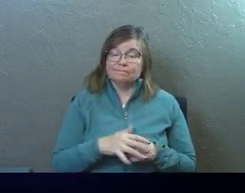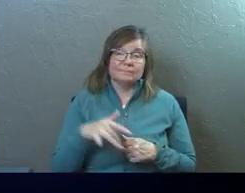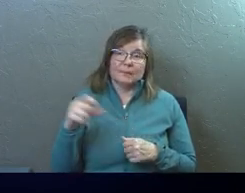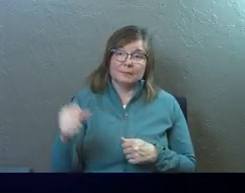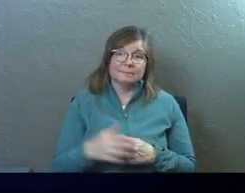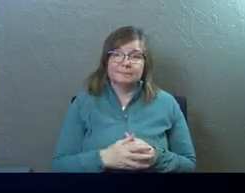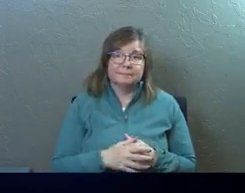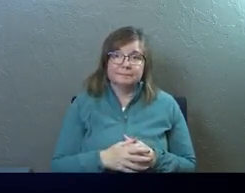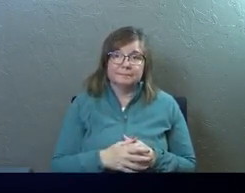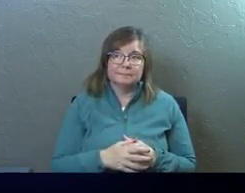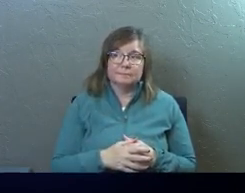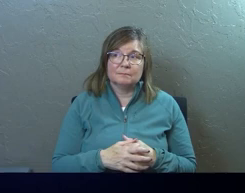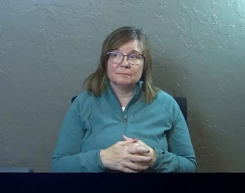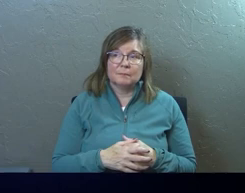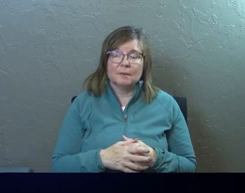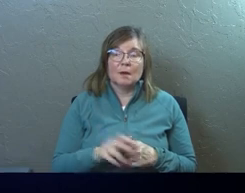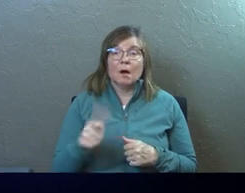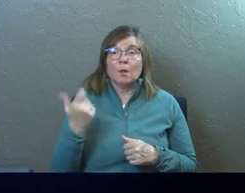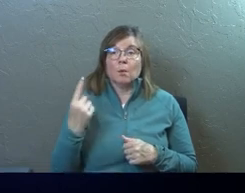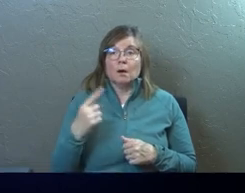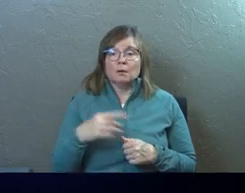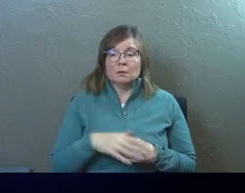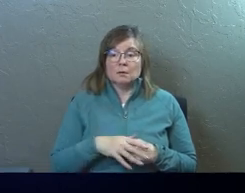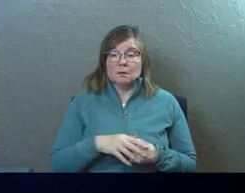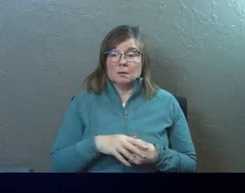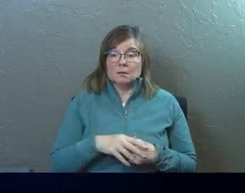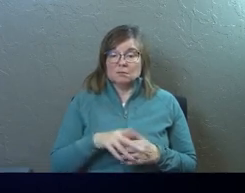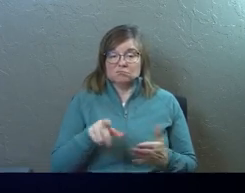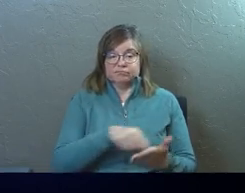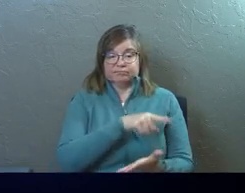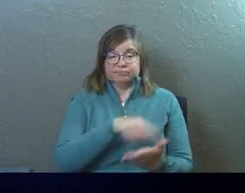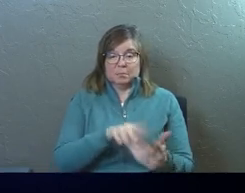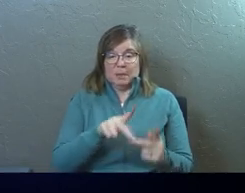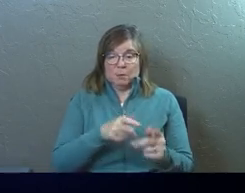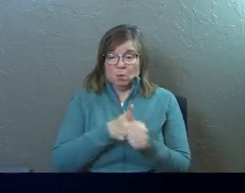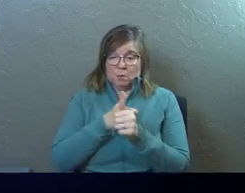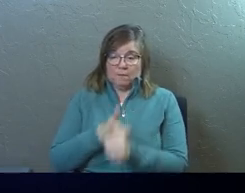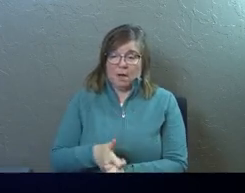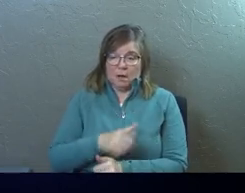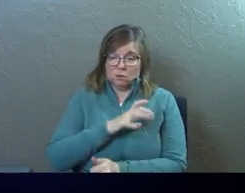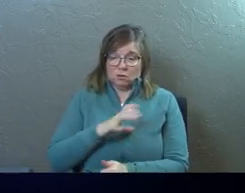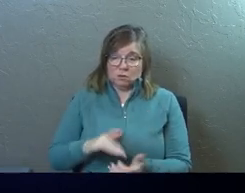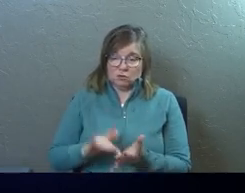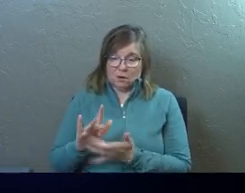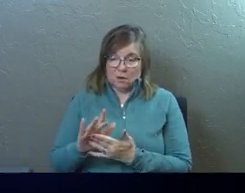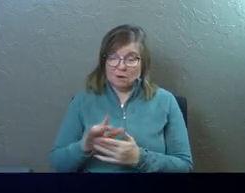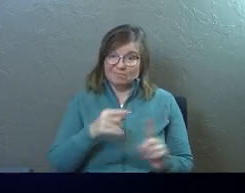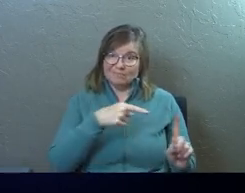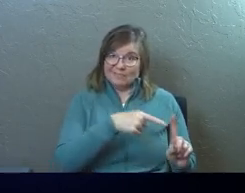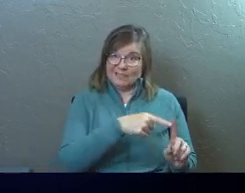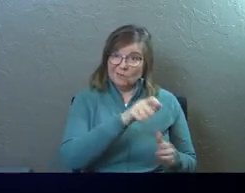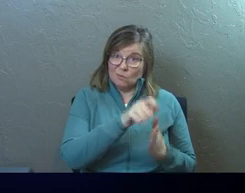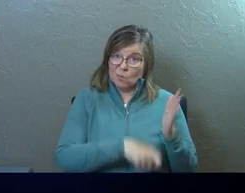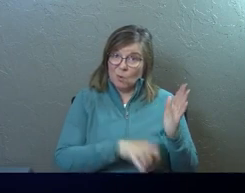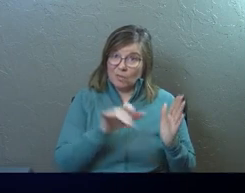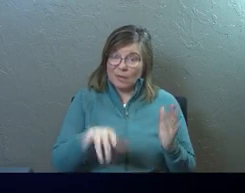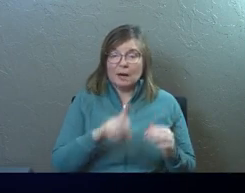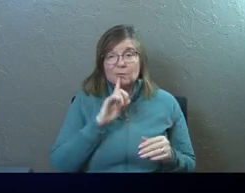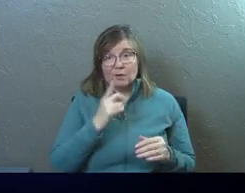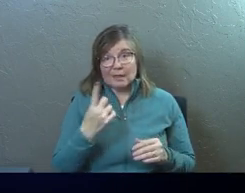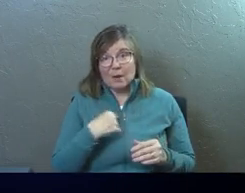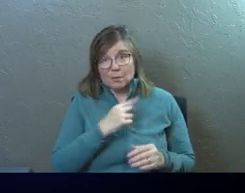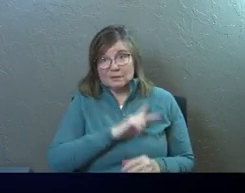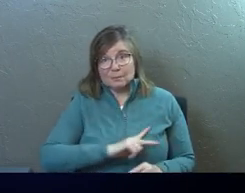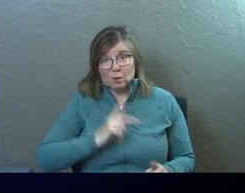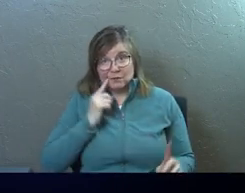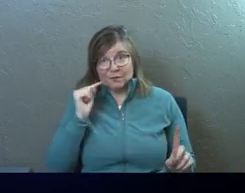Yeah. There is therefore no condemnation for those who are in Christ Jesus. Saul wrote that. I'm sure that